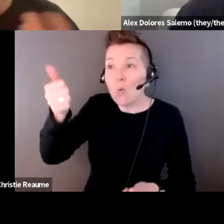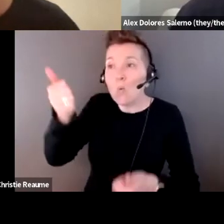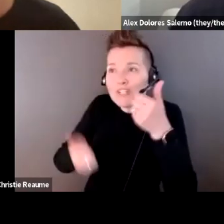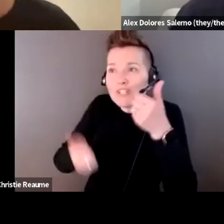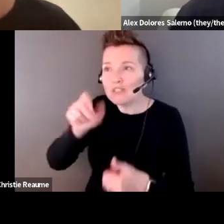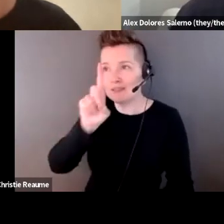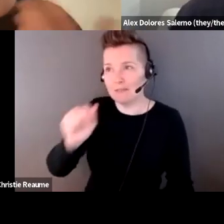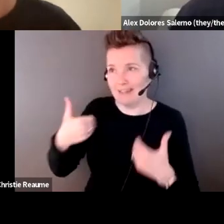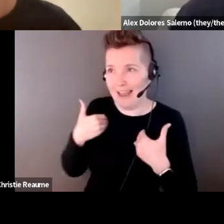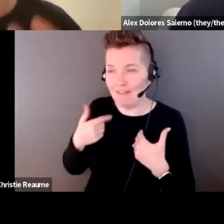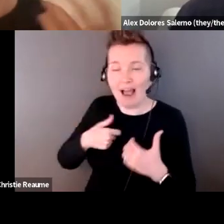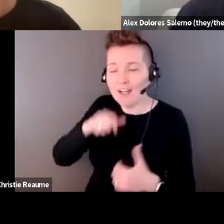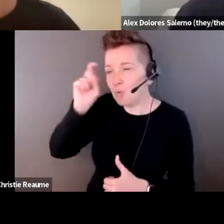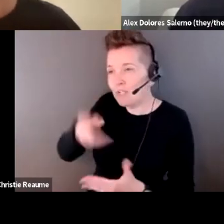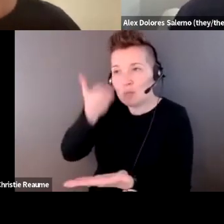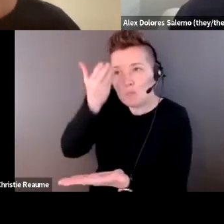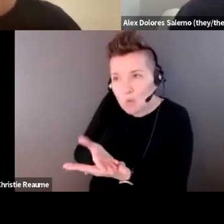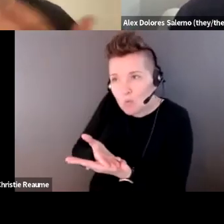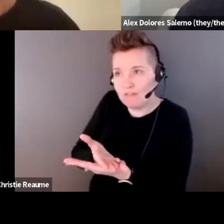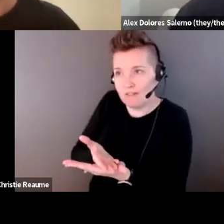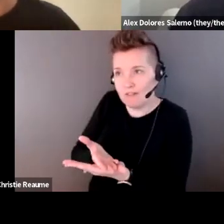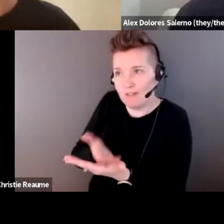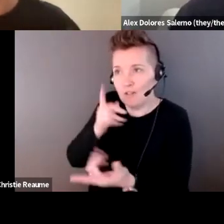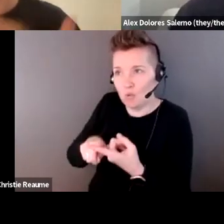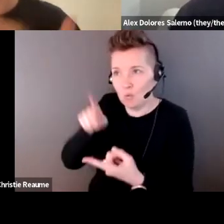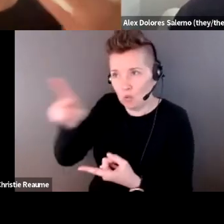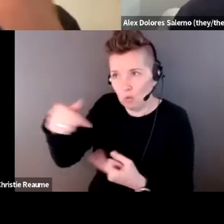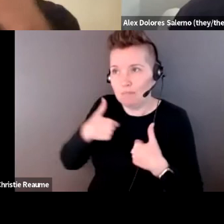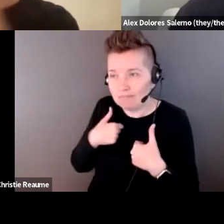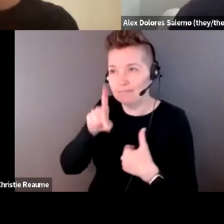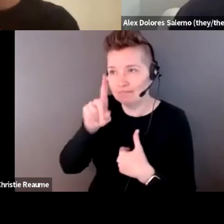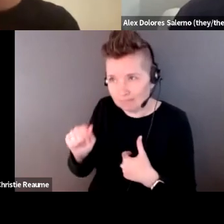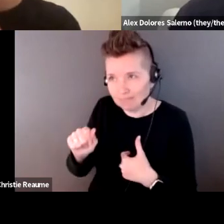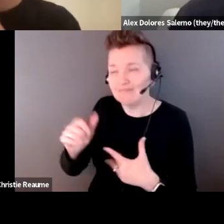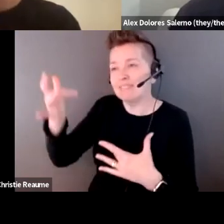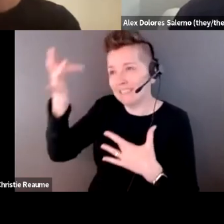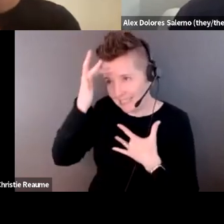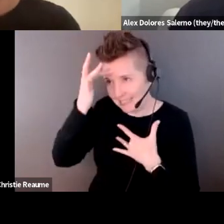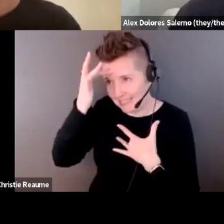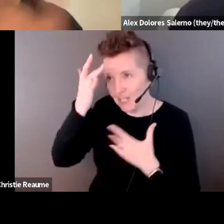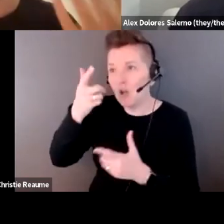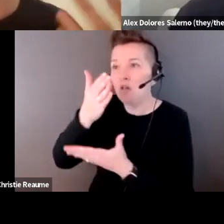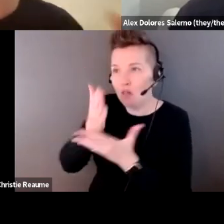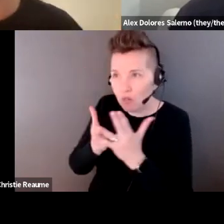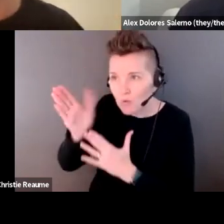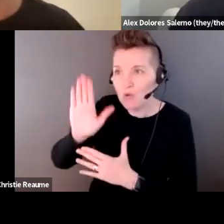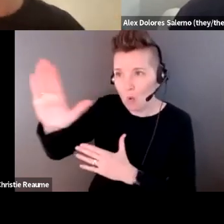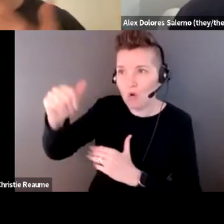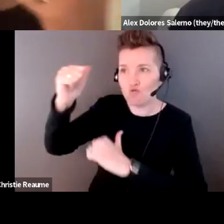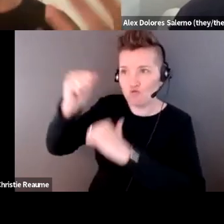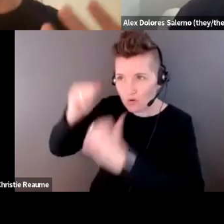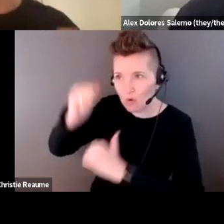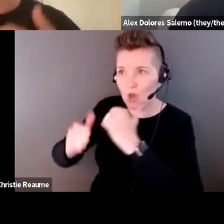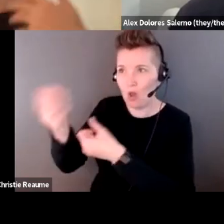need to prove ourselves as sick or disabled. Through like very structural oppressive ways which have to do with